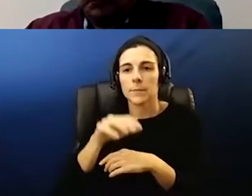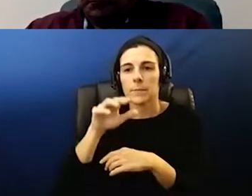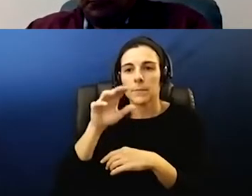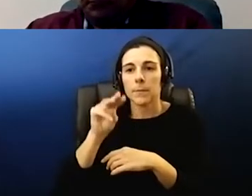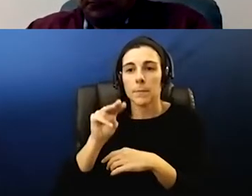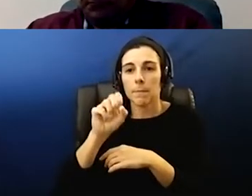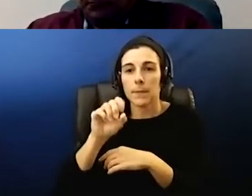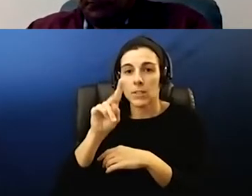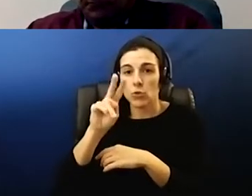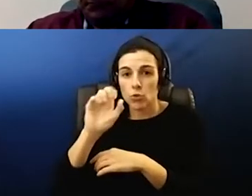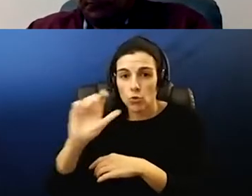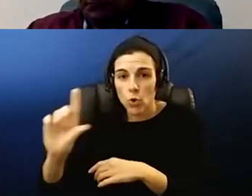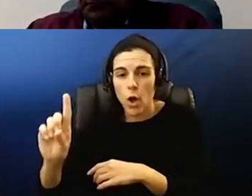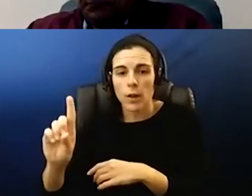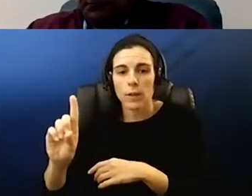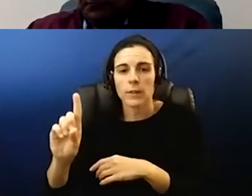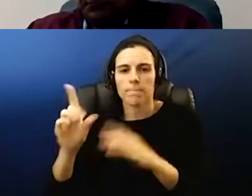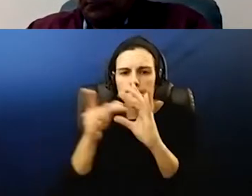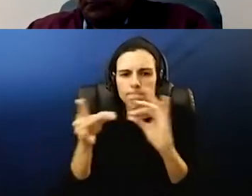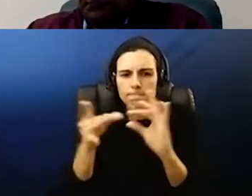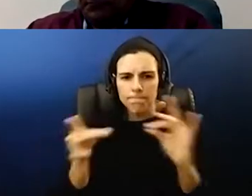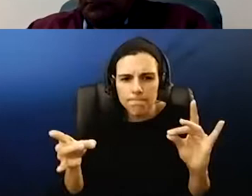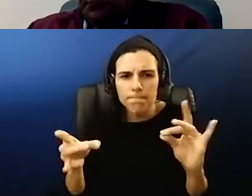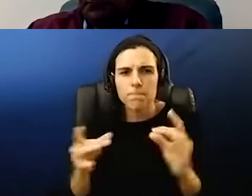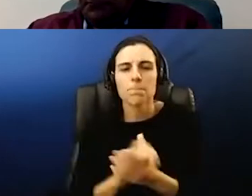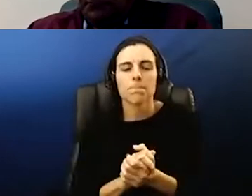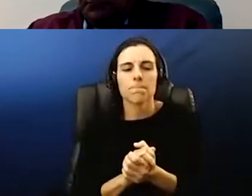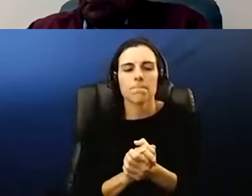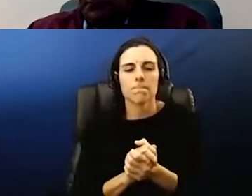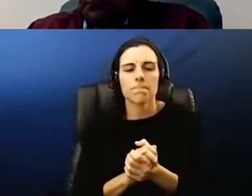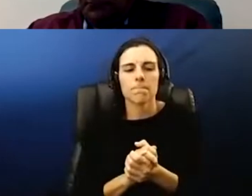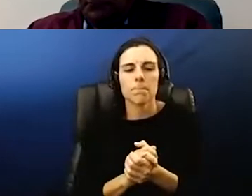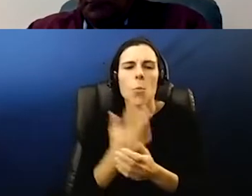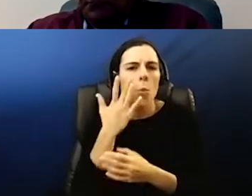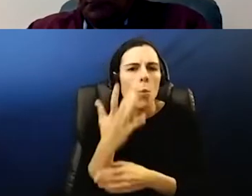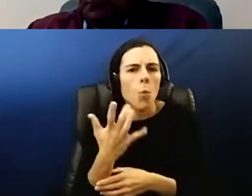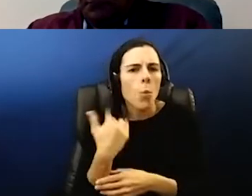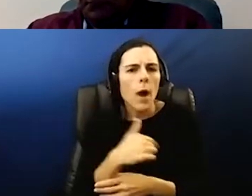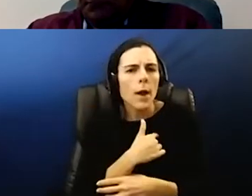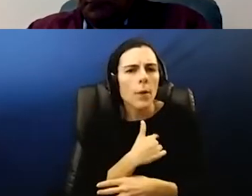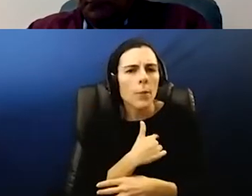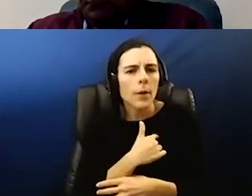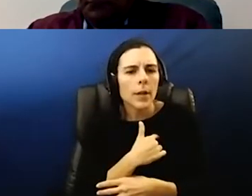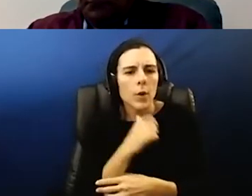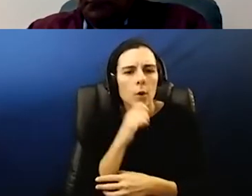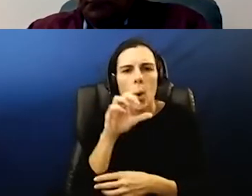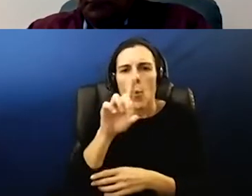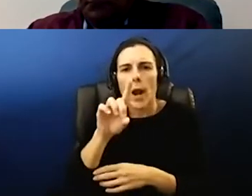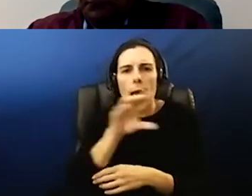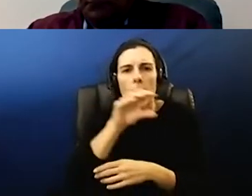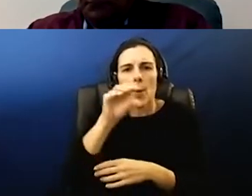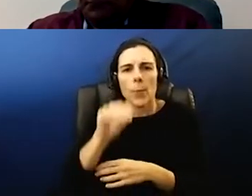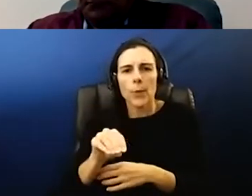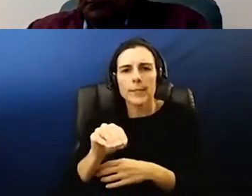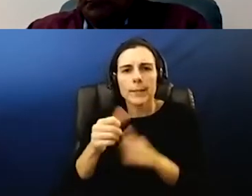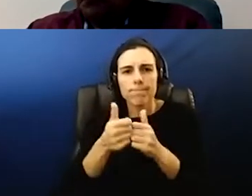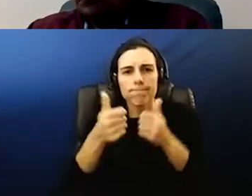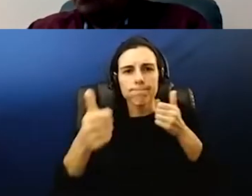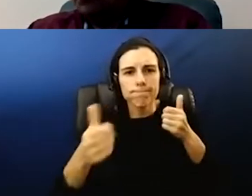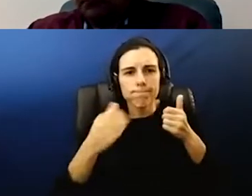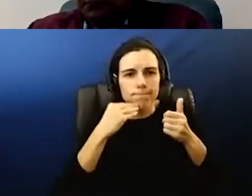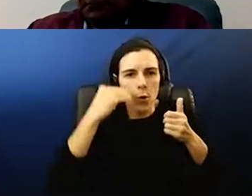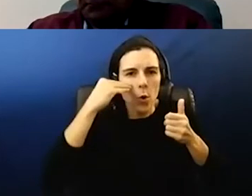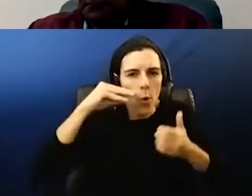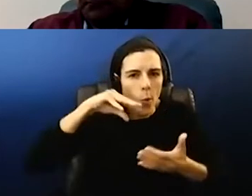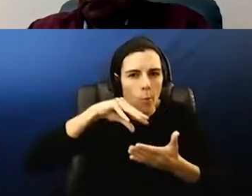gotten several questions phrased in different ways but um essentially wondering why we wouldn't be 100 virtual at this point um since we are in